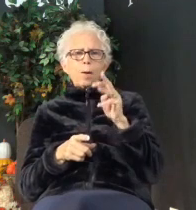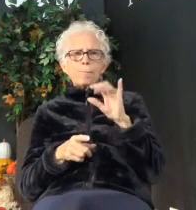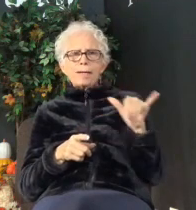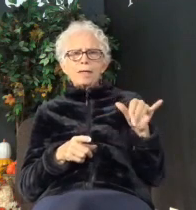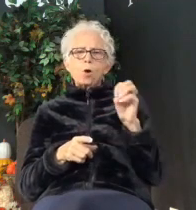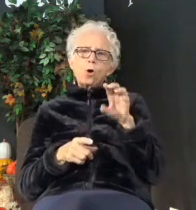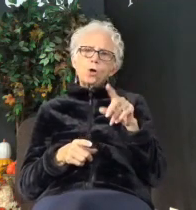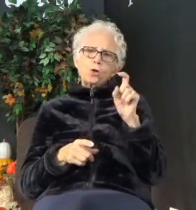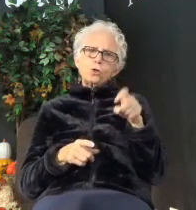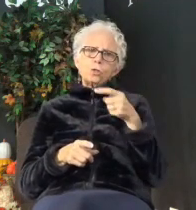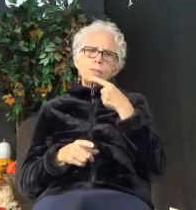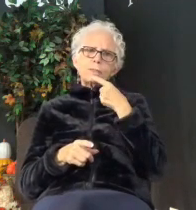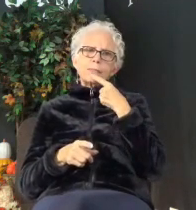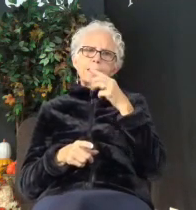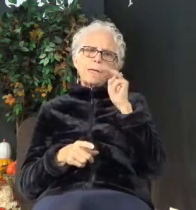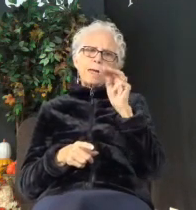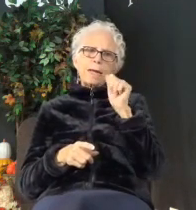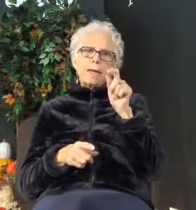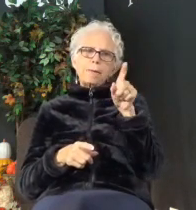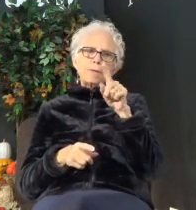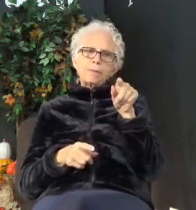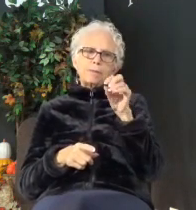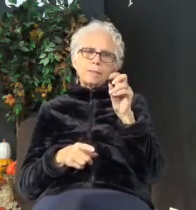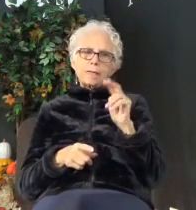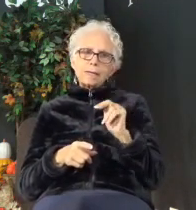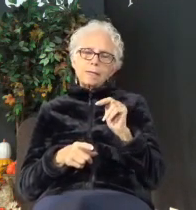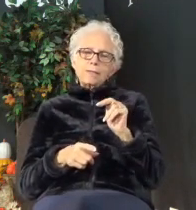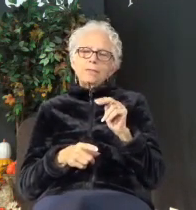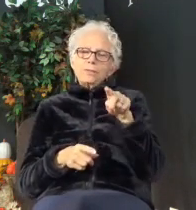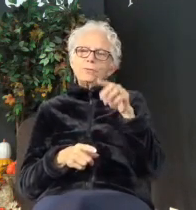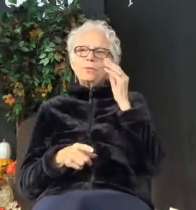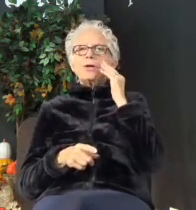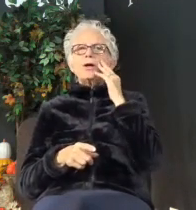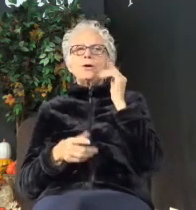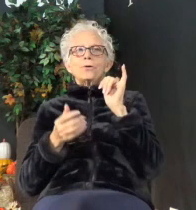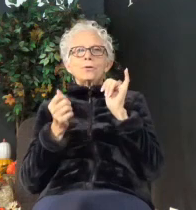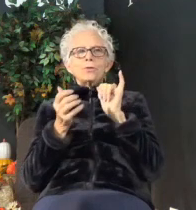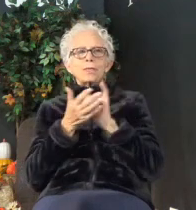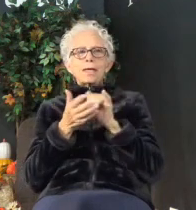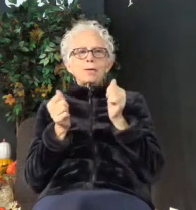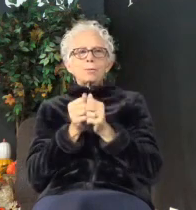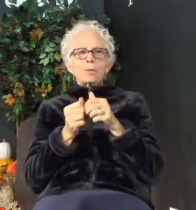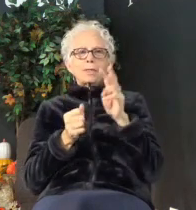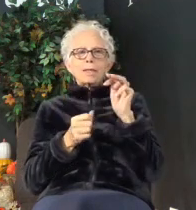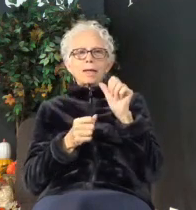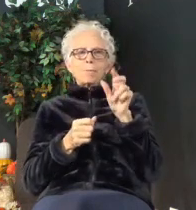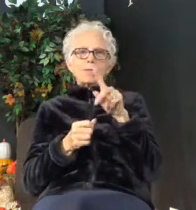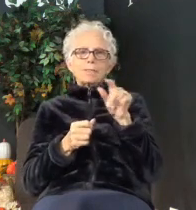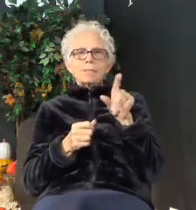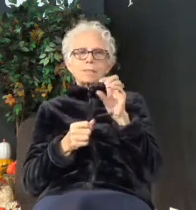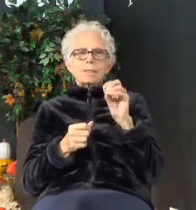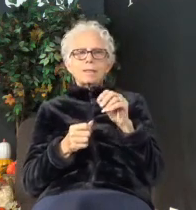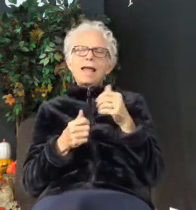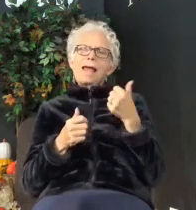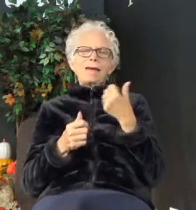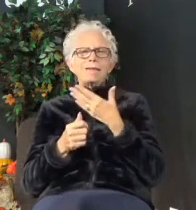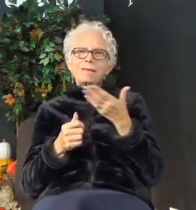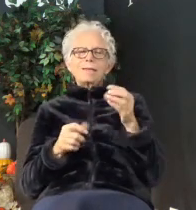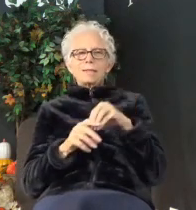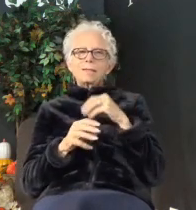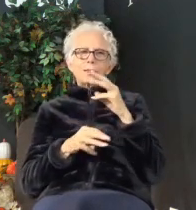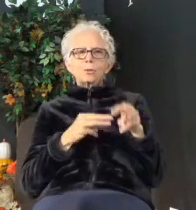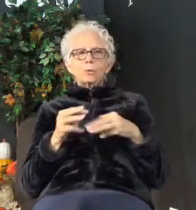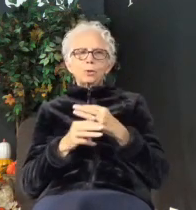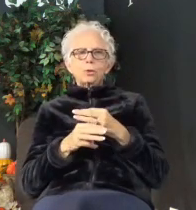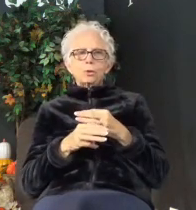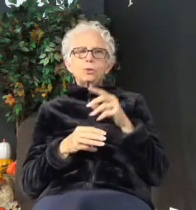call it Amazon? Did you know that with Amazon, anything, almost anything in the world is at your